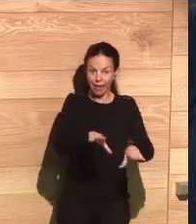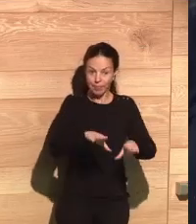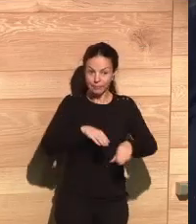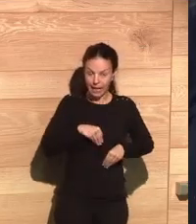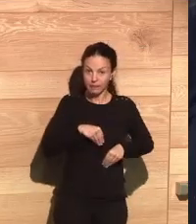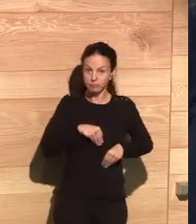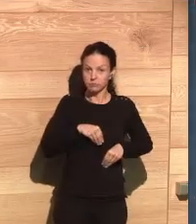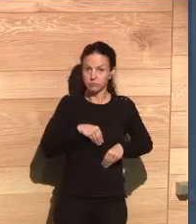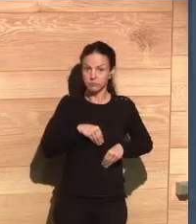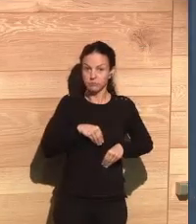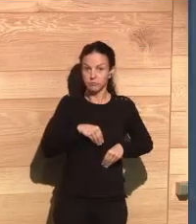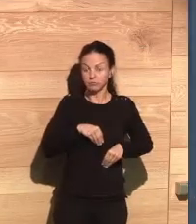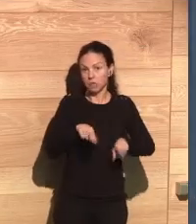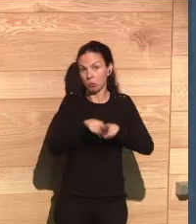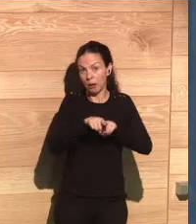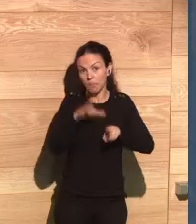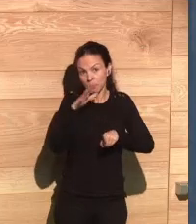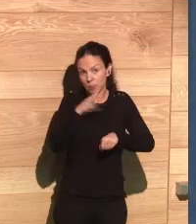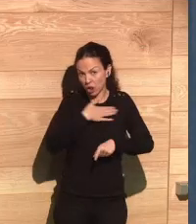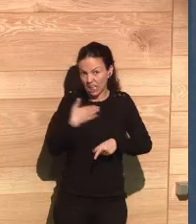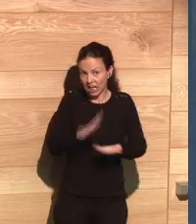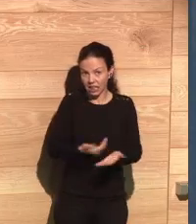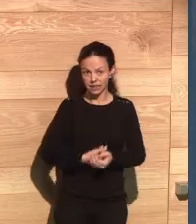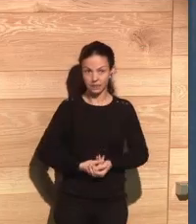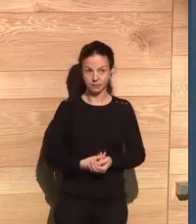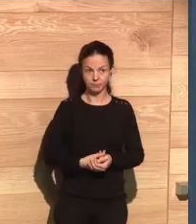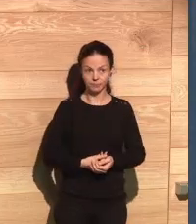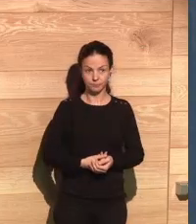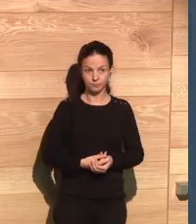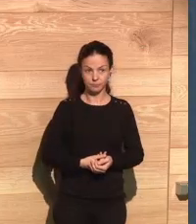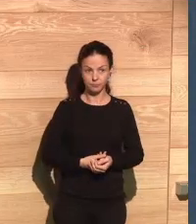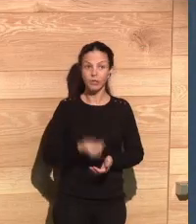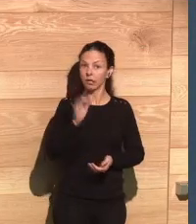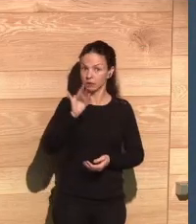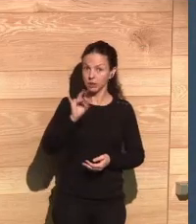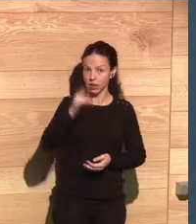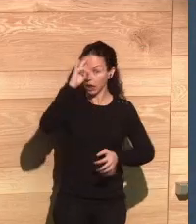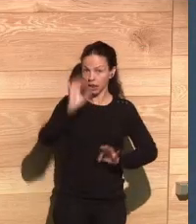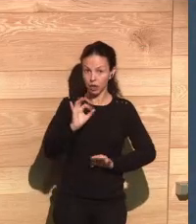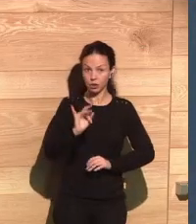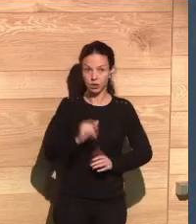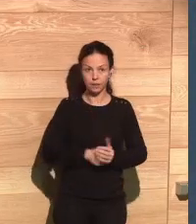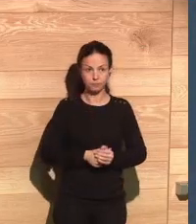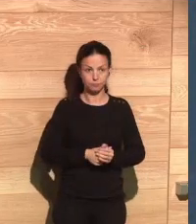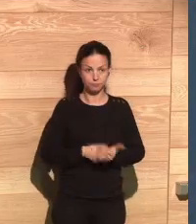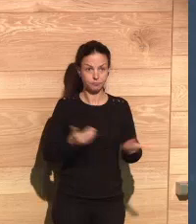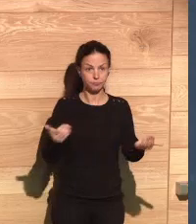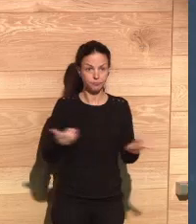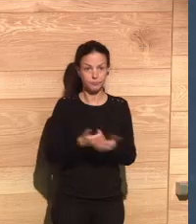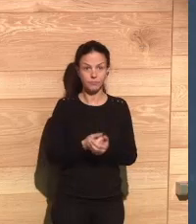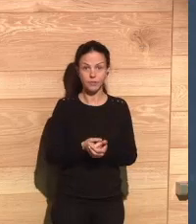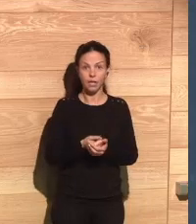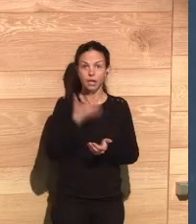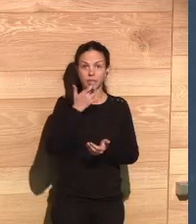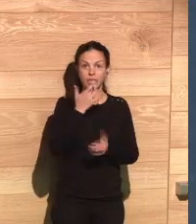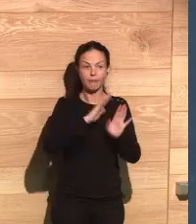Do you think that the user can consider this as a positive value? Absolutely. I think if there was no positive outcome for the user, it